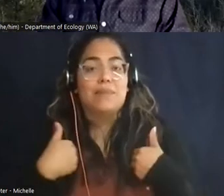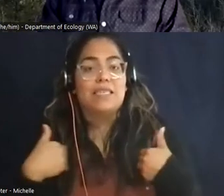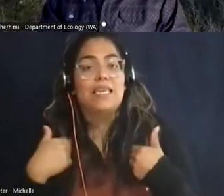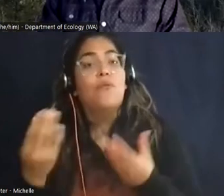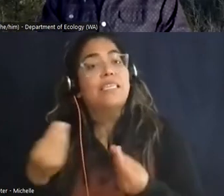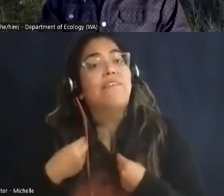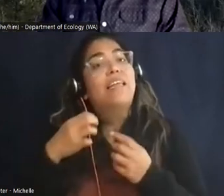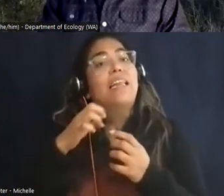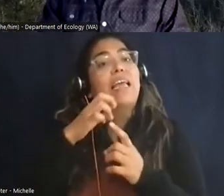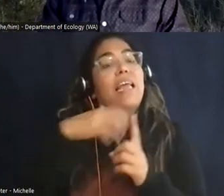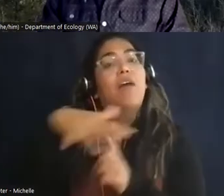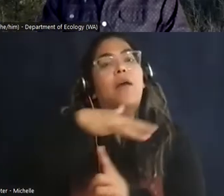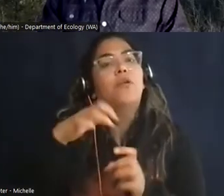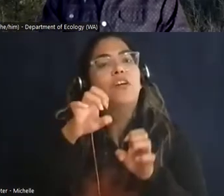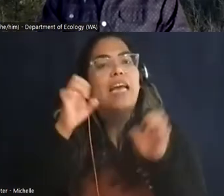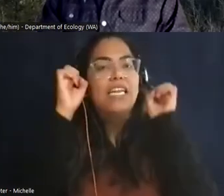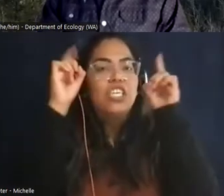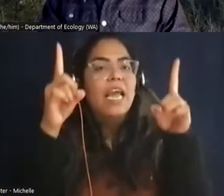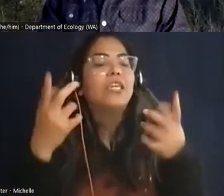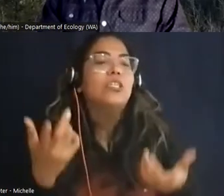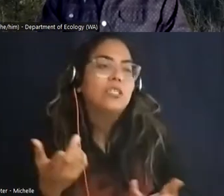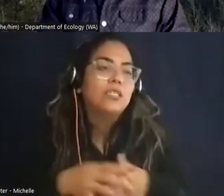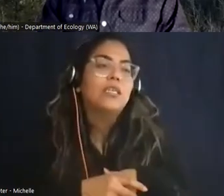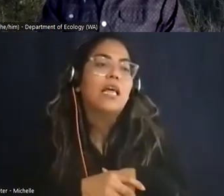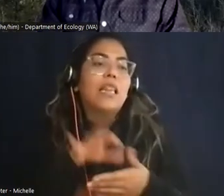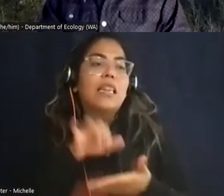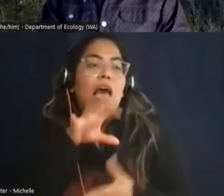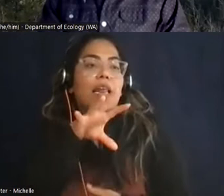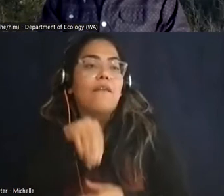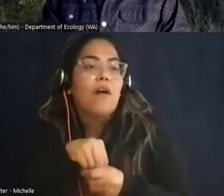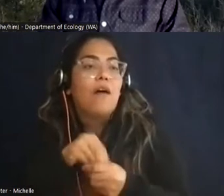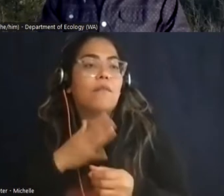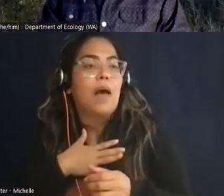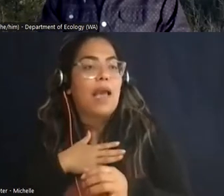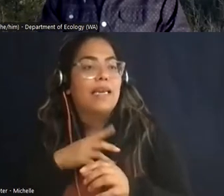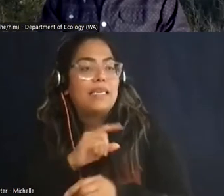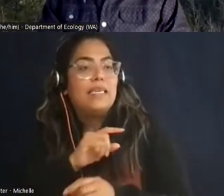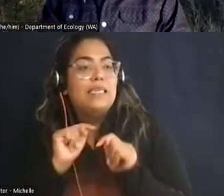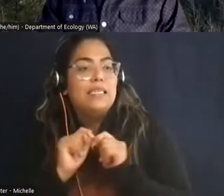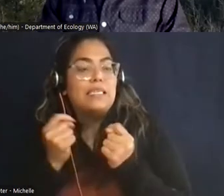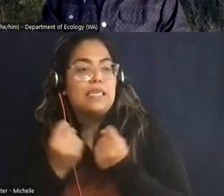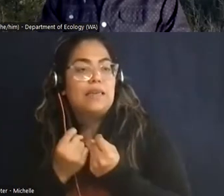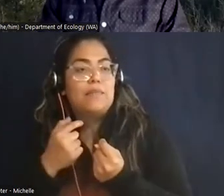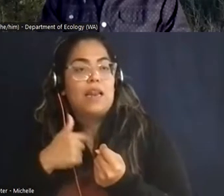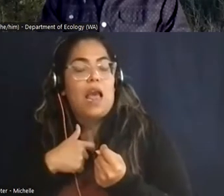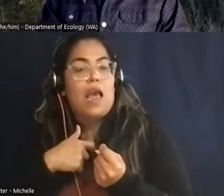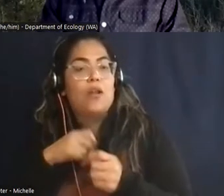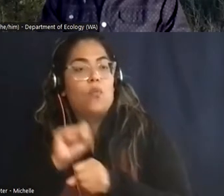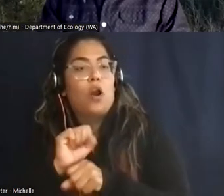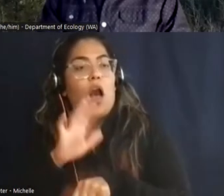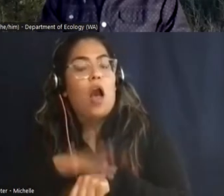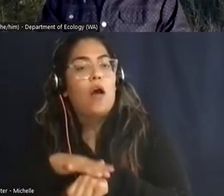education days which involved my crew and i having to work together and team projects